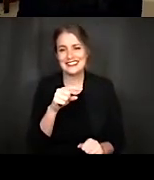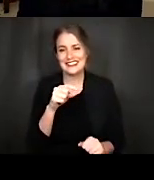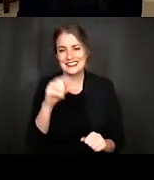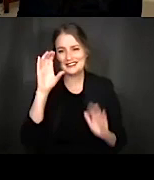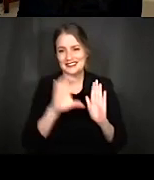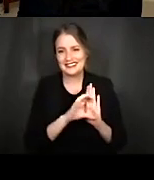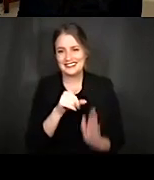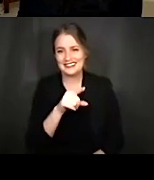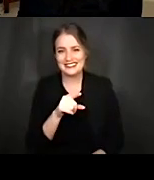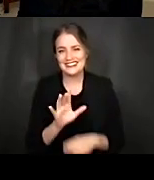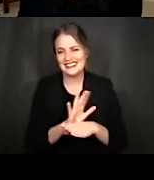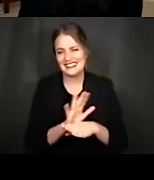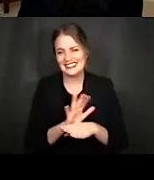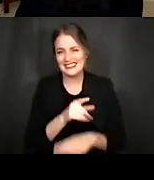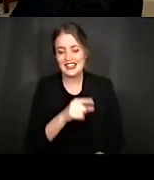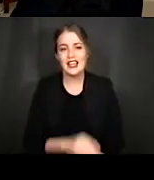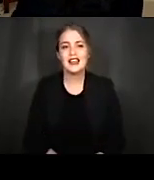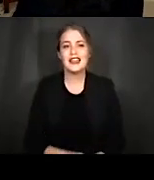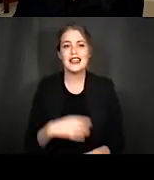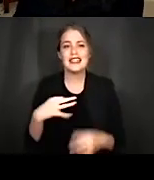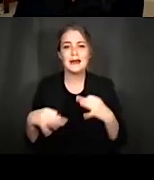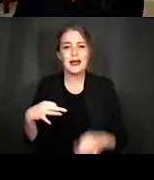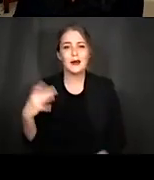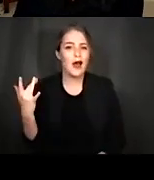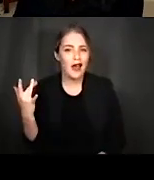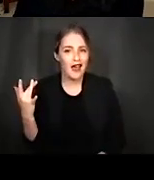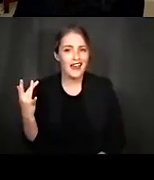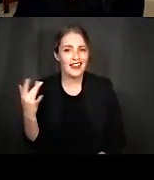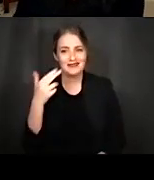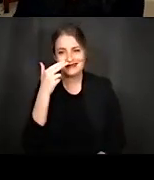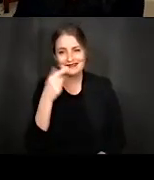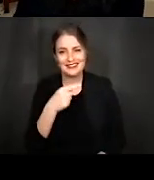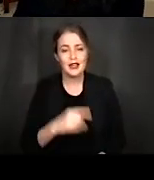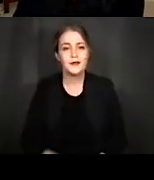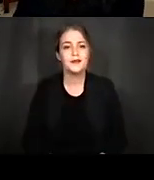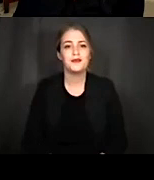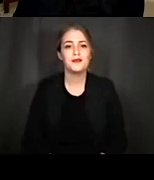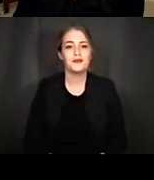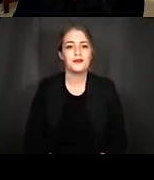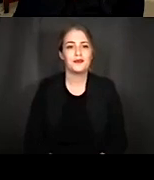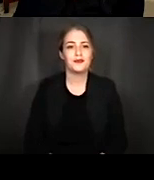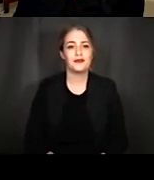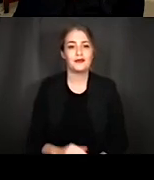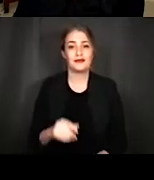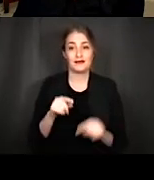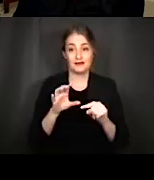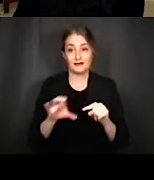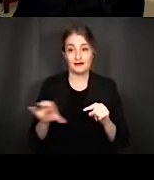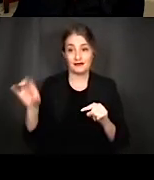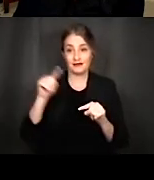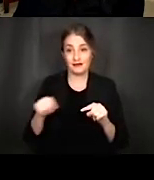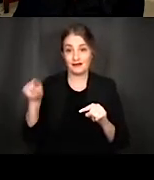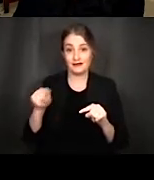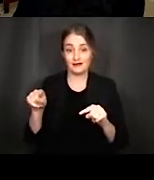of explaining the why, right? So here we have the cochlear amplifier doing all of this work to